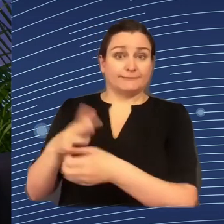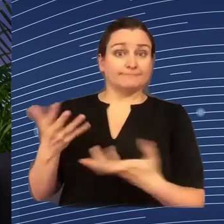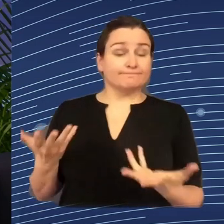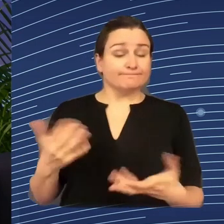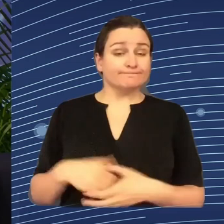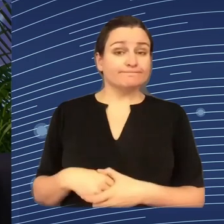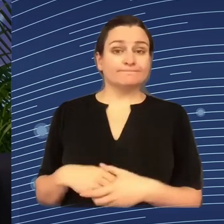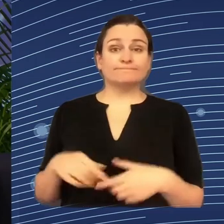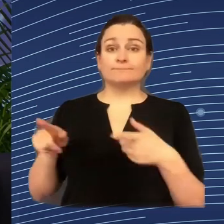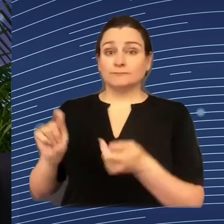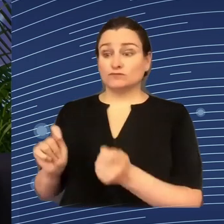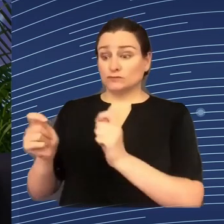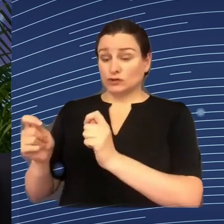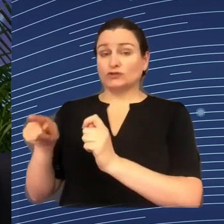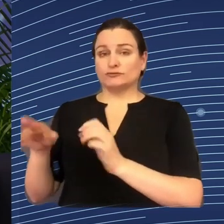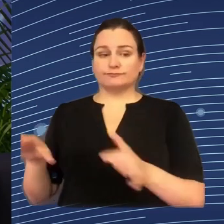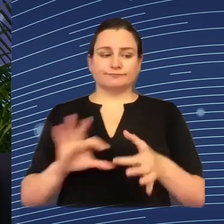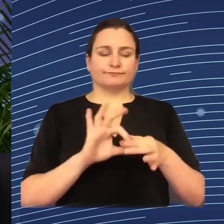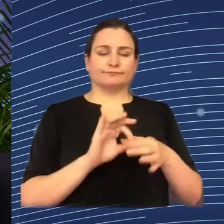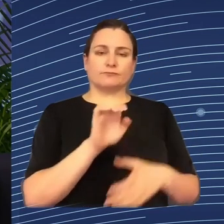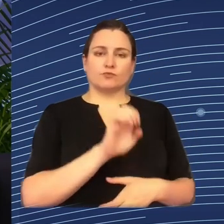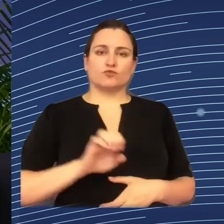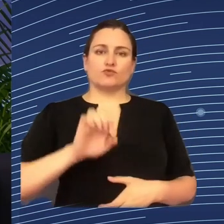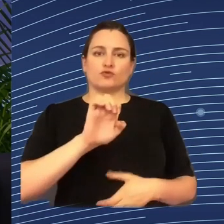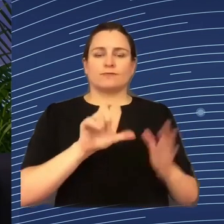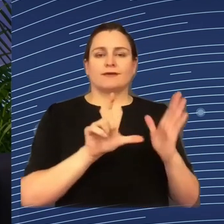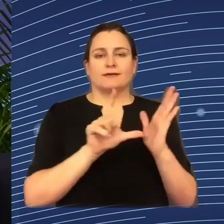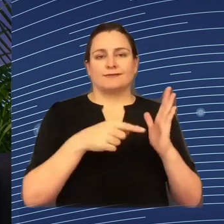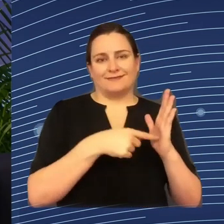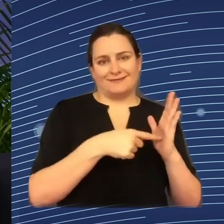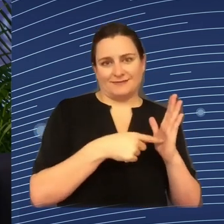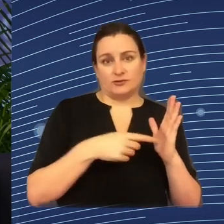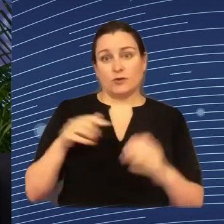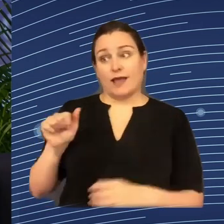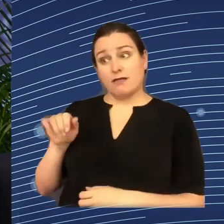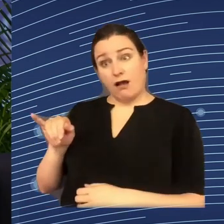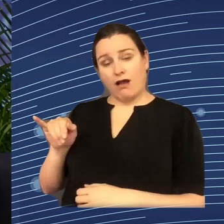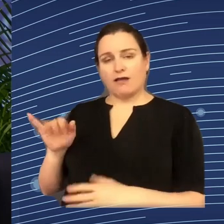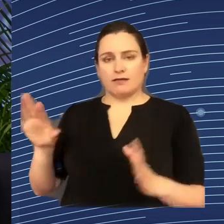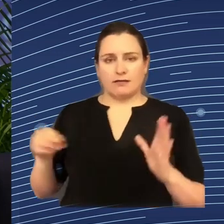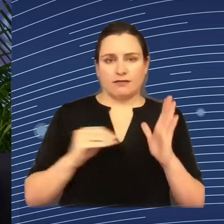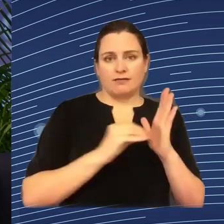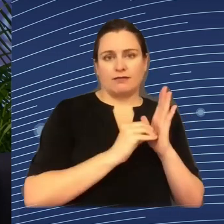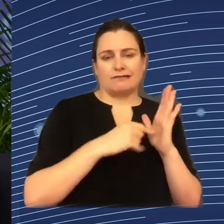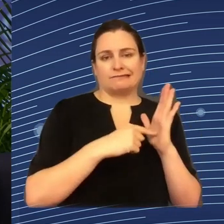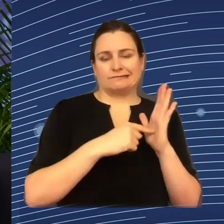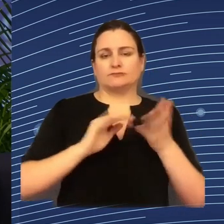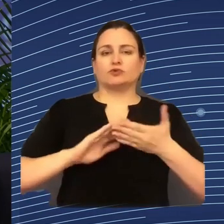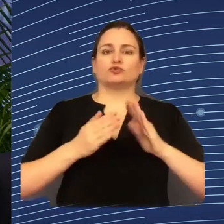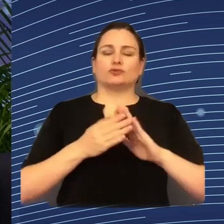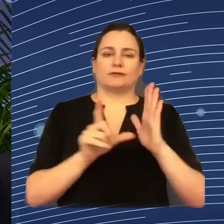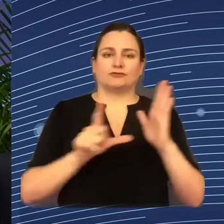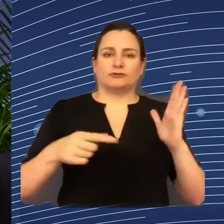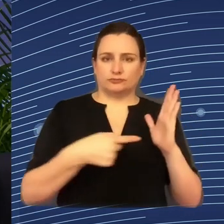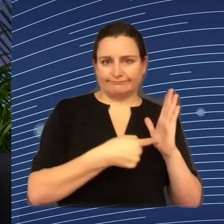which is part of the European legislation. Social legislation is exactly where AI comes in. And this is what we need to have in the legislation